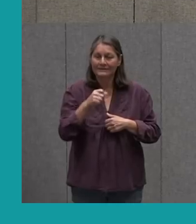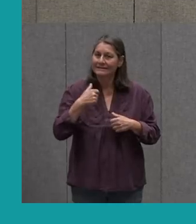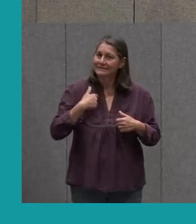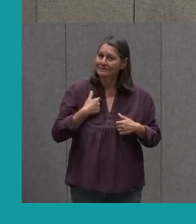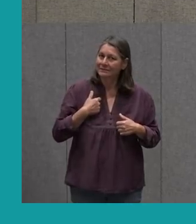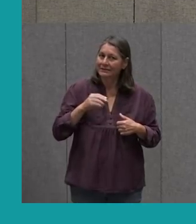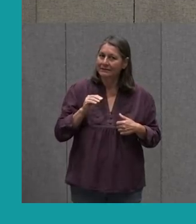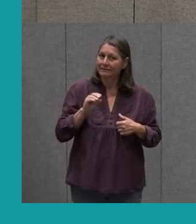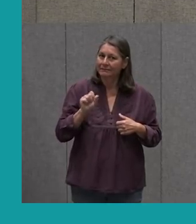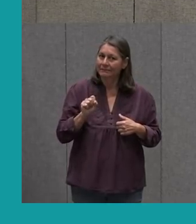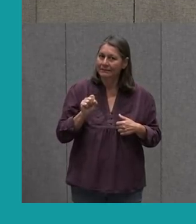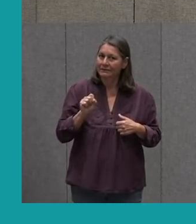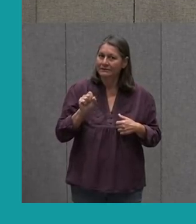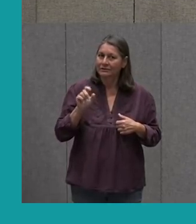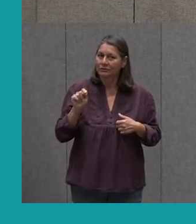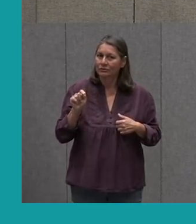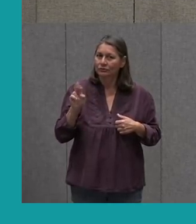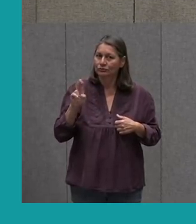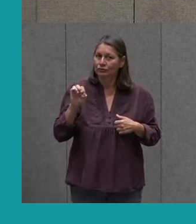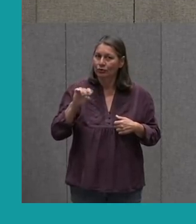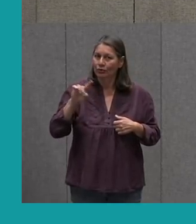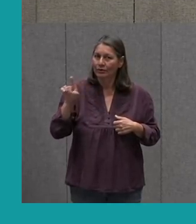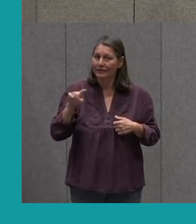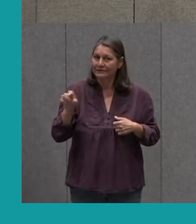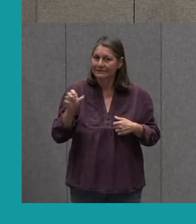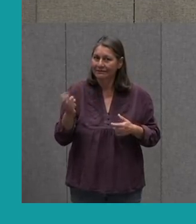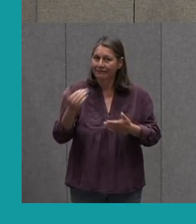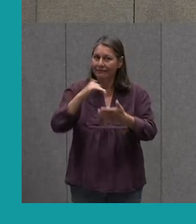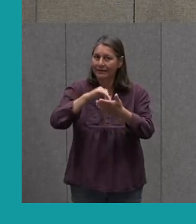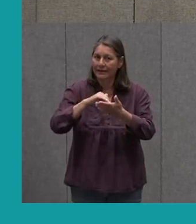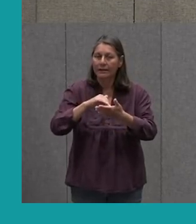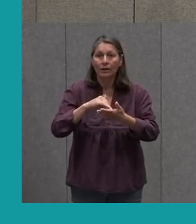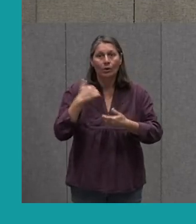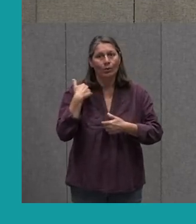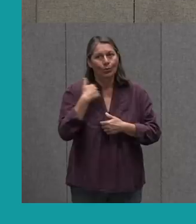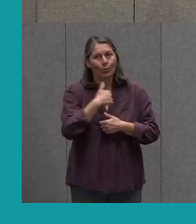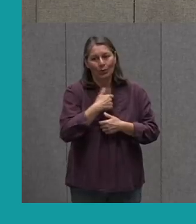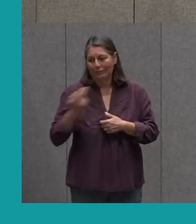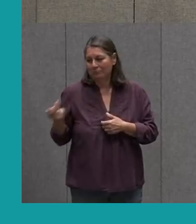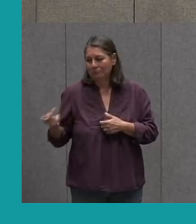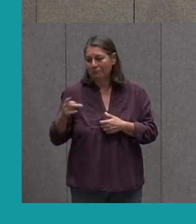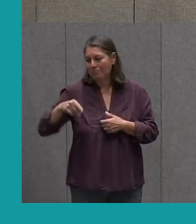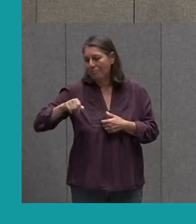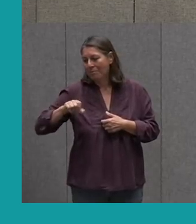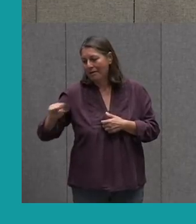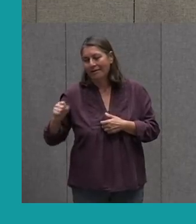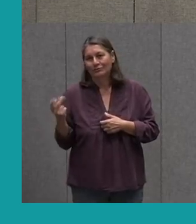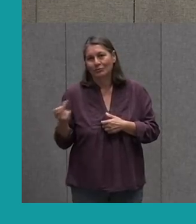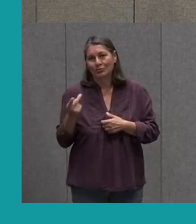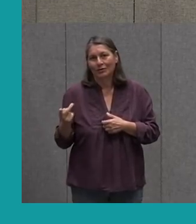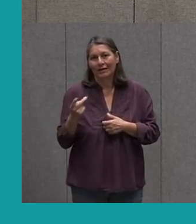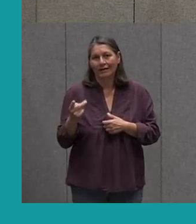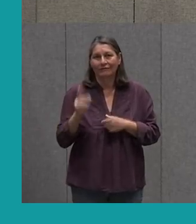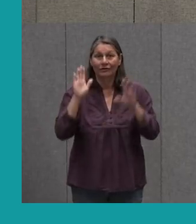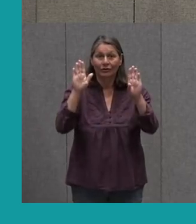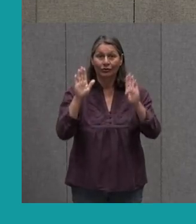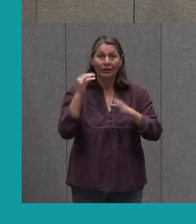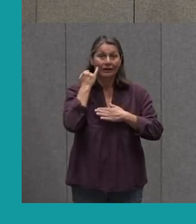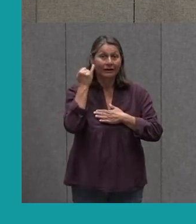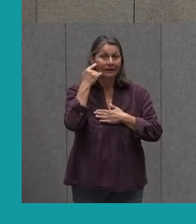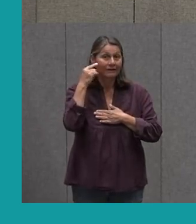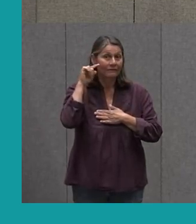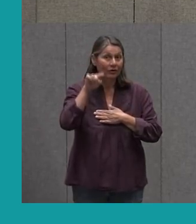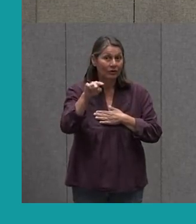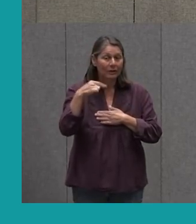Today Hey Listen Paz And I Have A Great Idea For You Good Morning Paz How Are You We Were